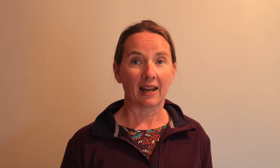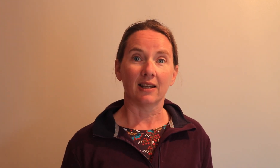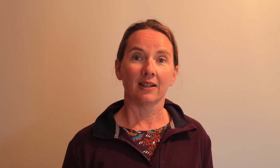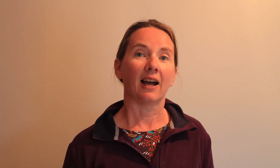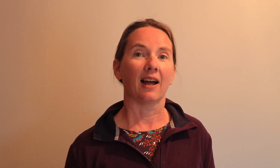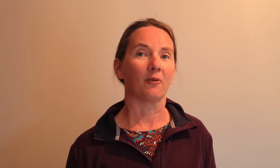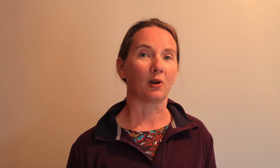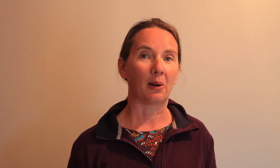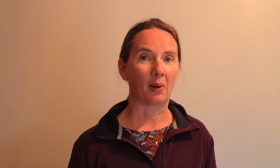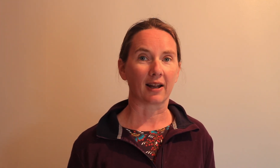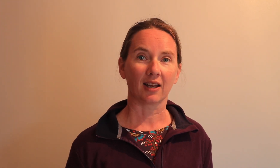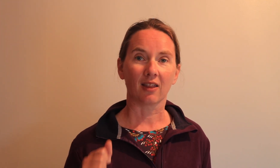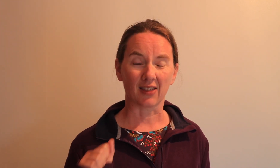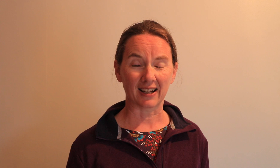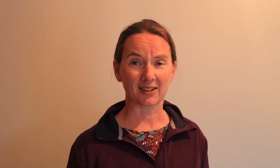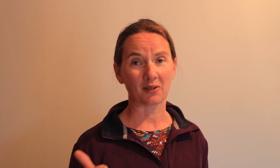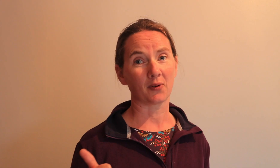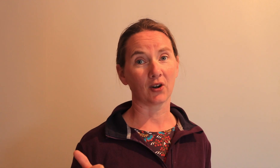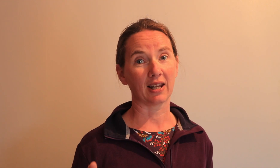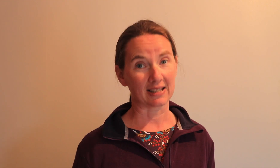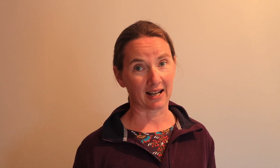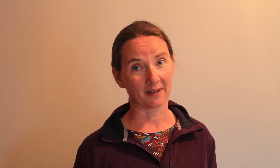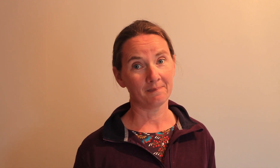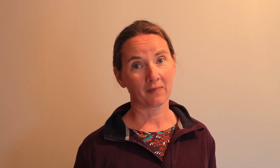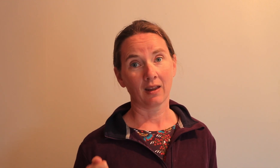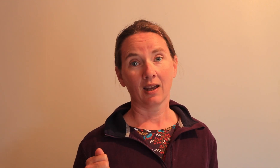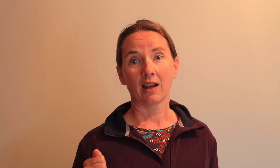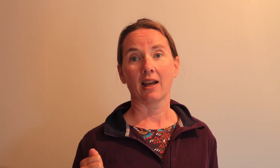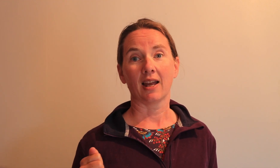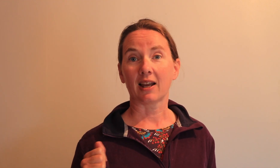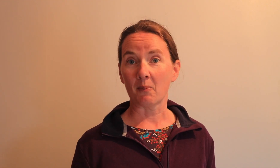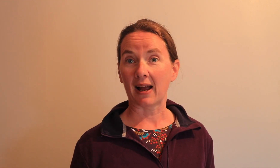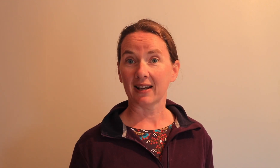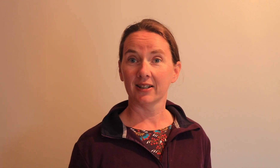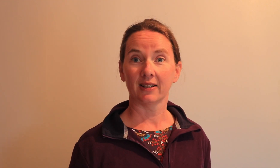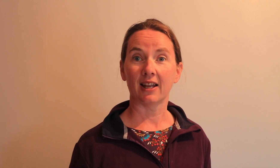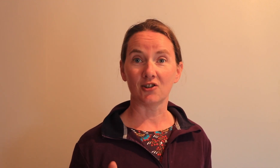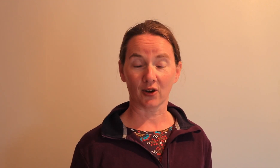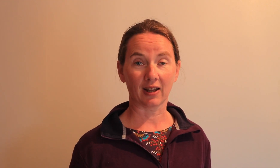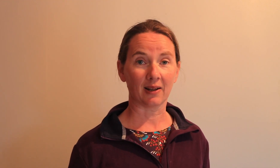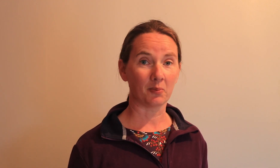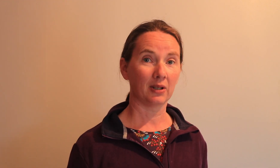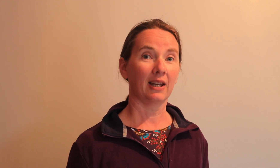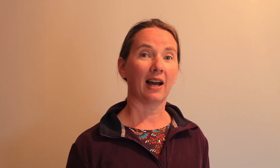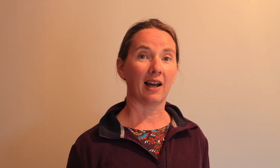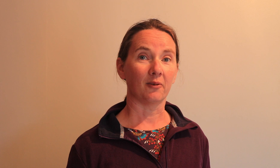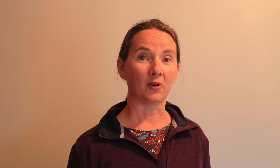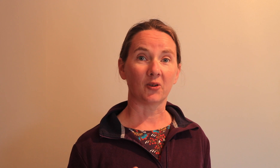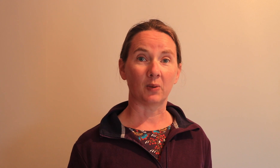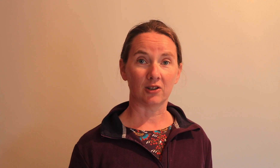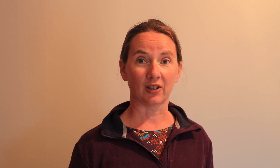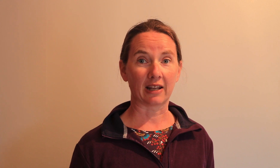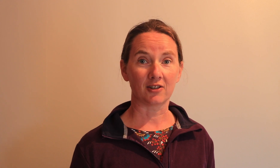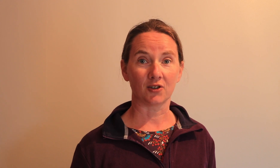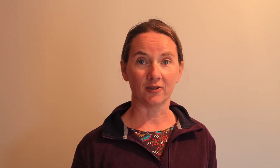that out again and we'll come back thanks for listening come back enjoy the club and